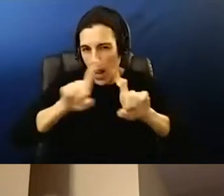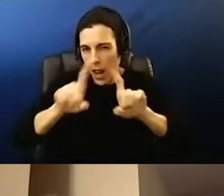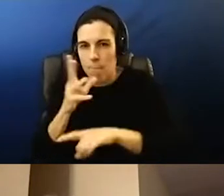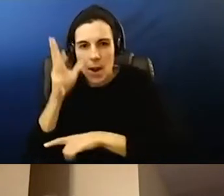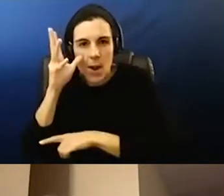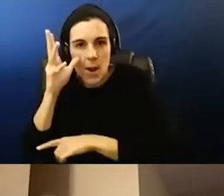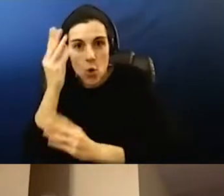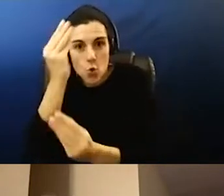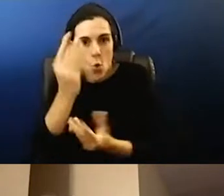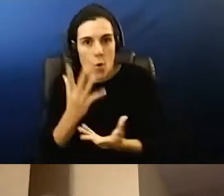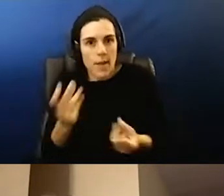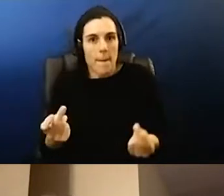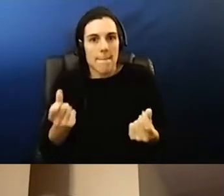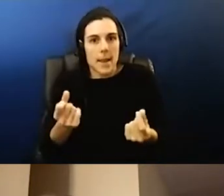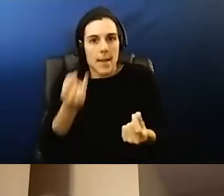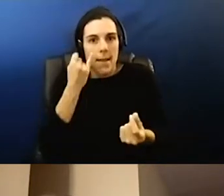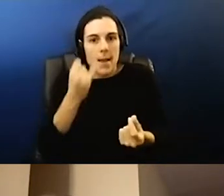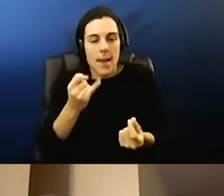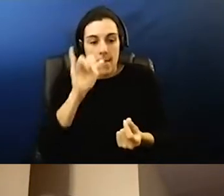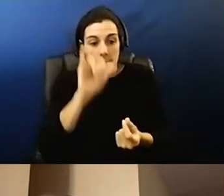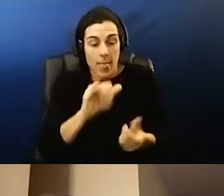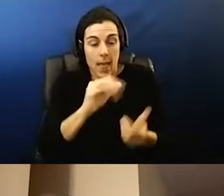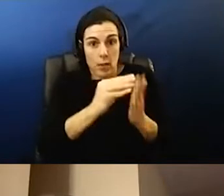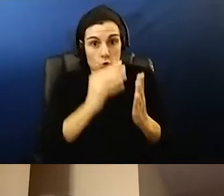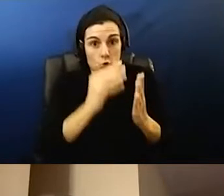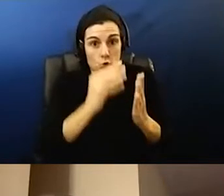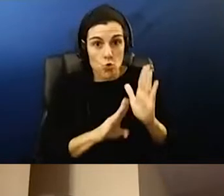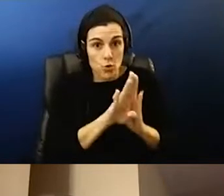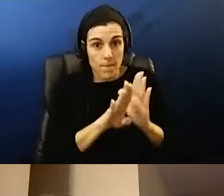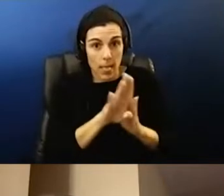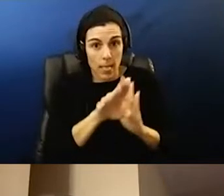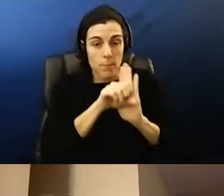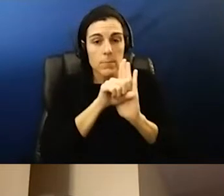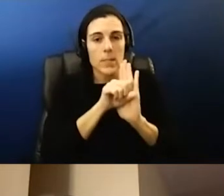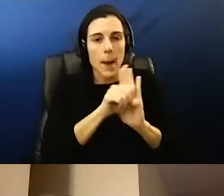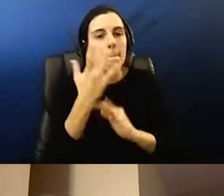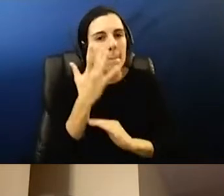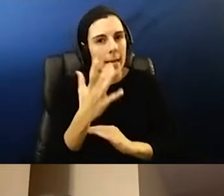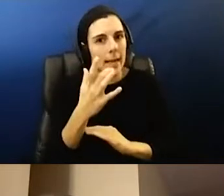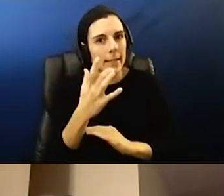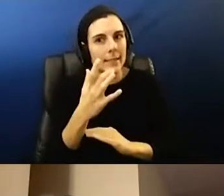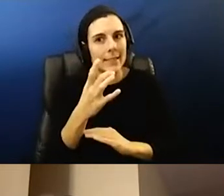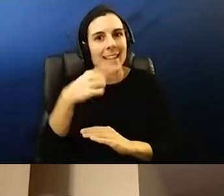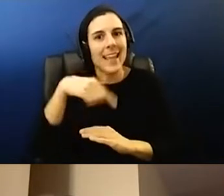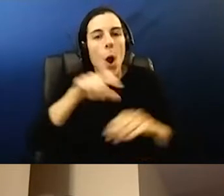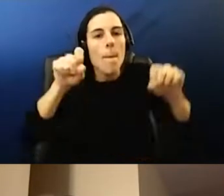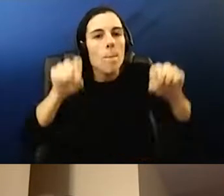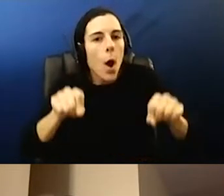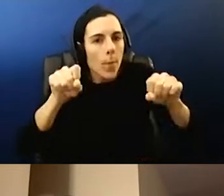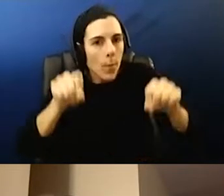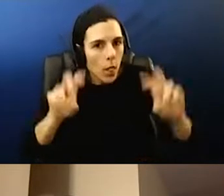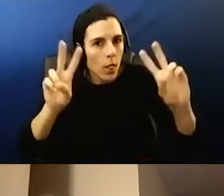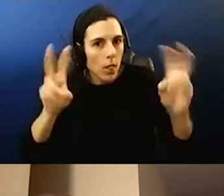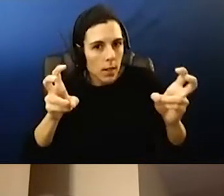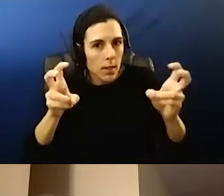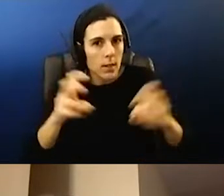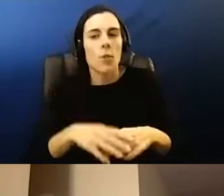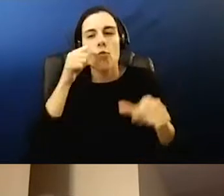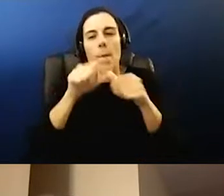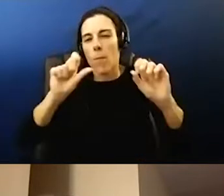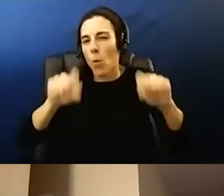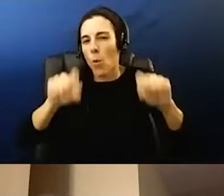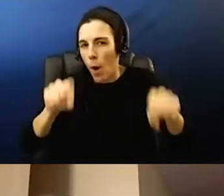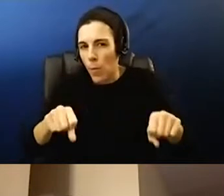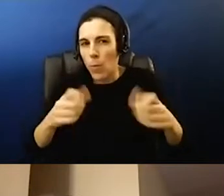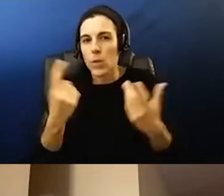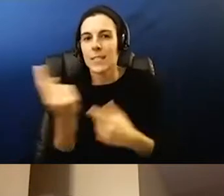immediately if they do develop symptoms, because then we call them a probable case. Remember, a probable case is